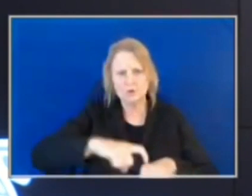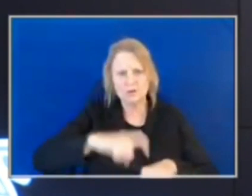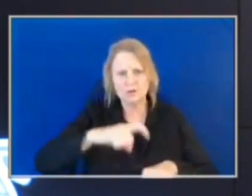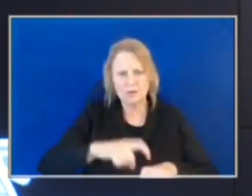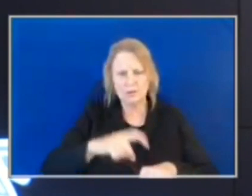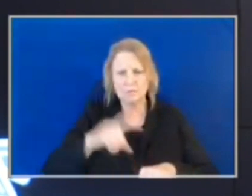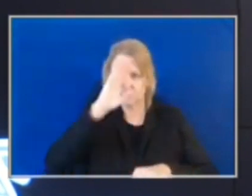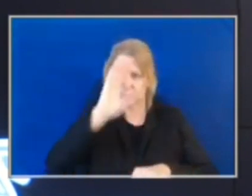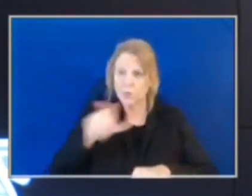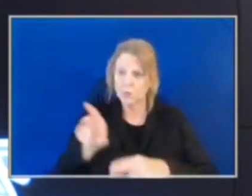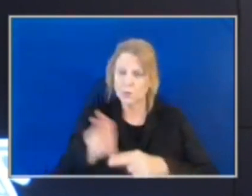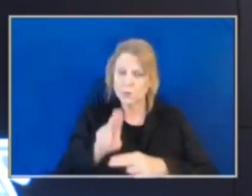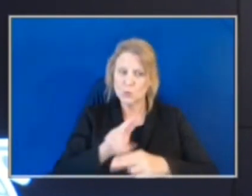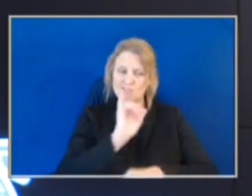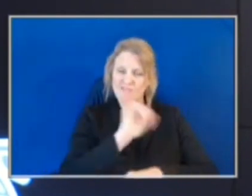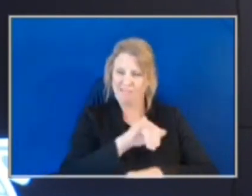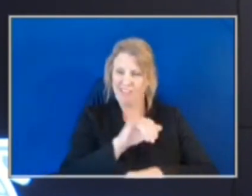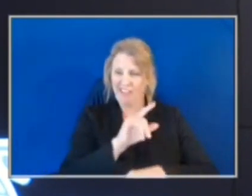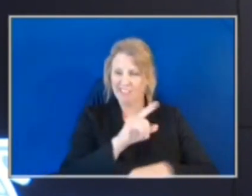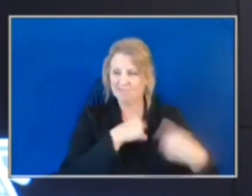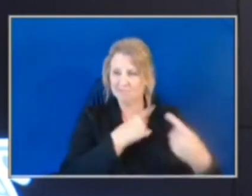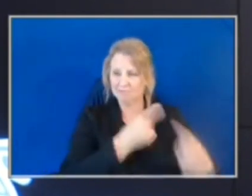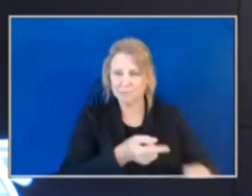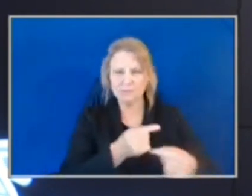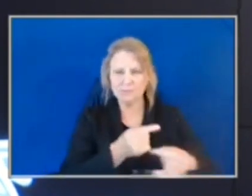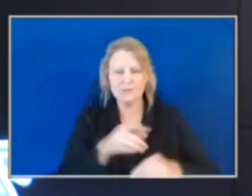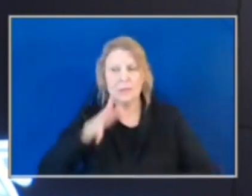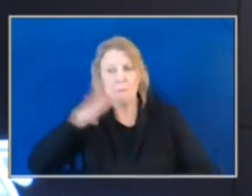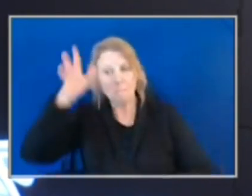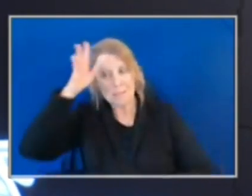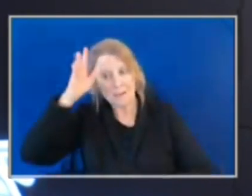this tactic in the past? Parents are responsible for their children.